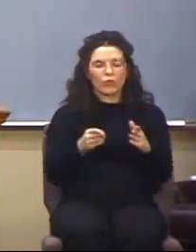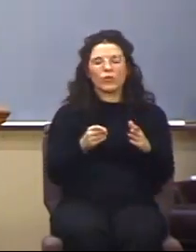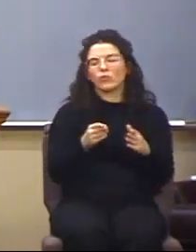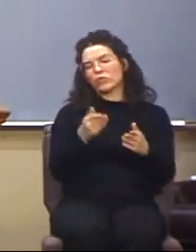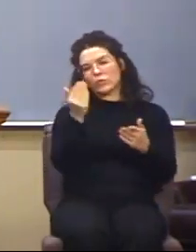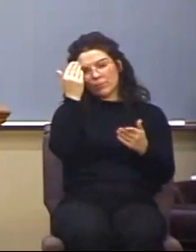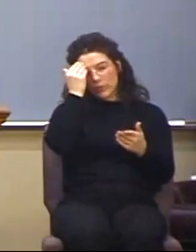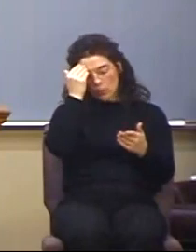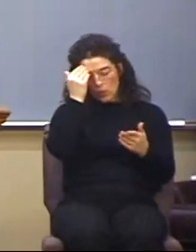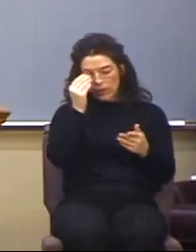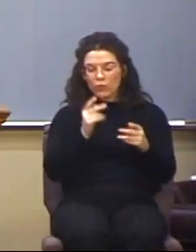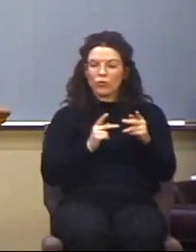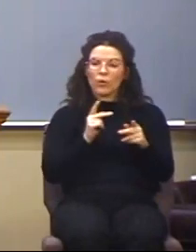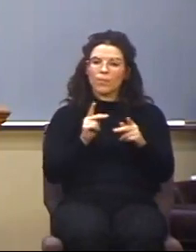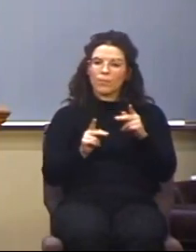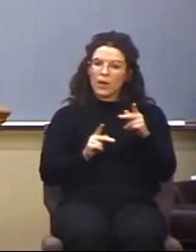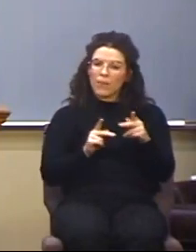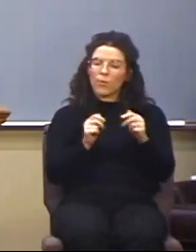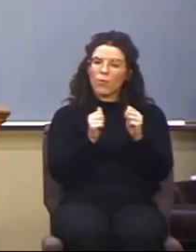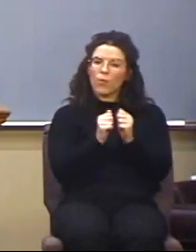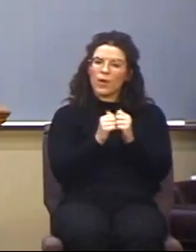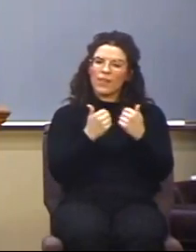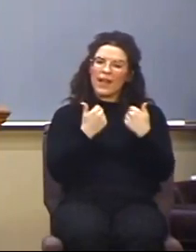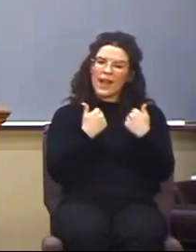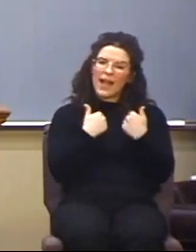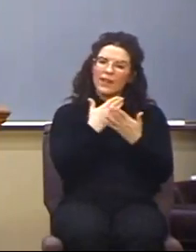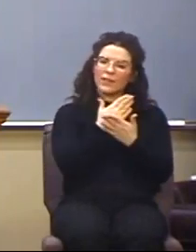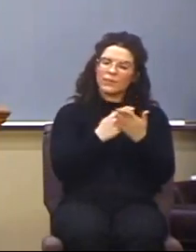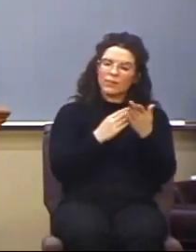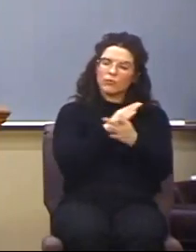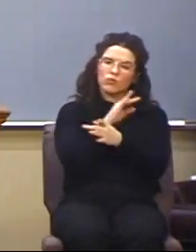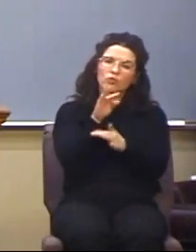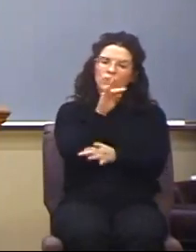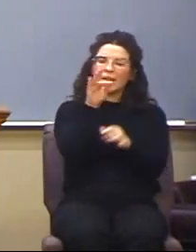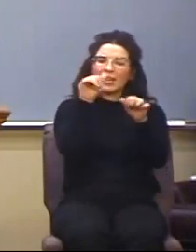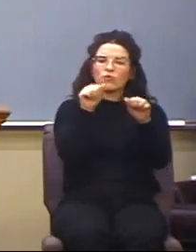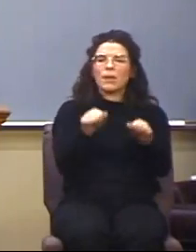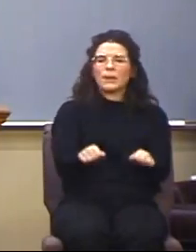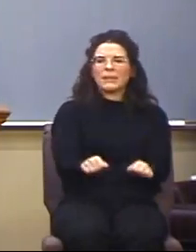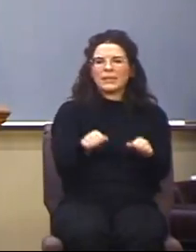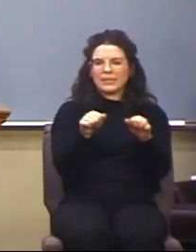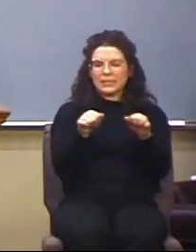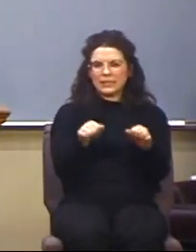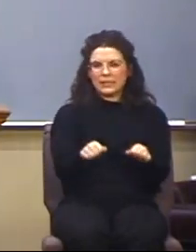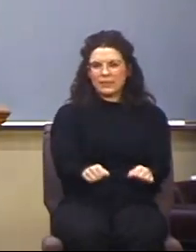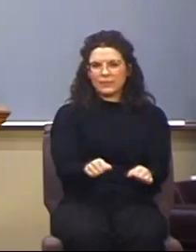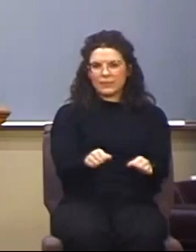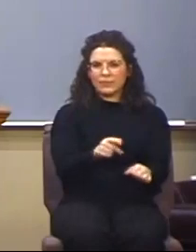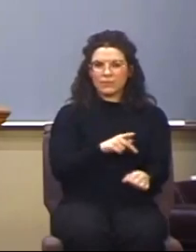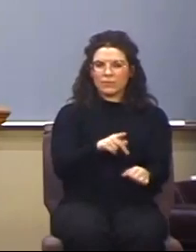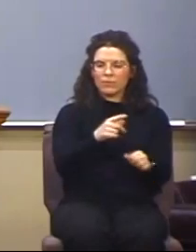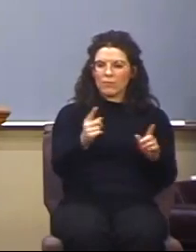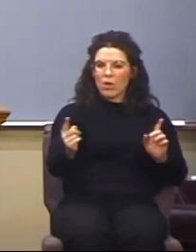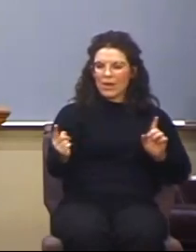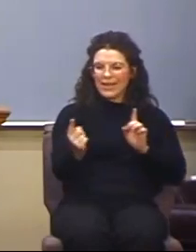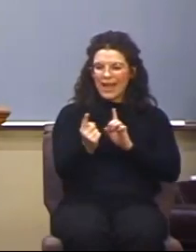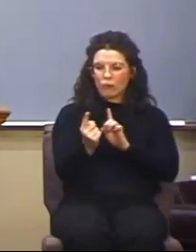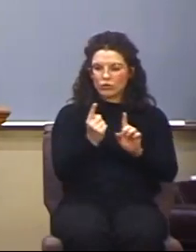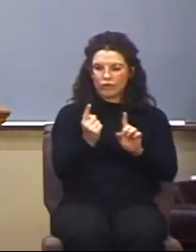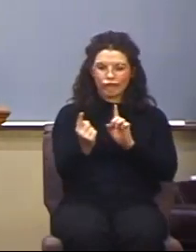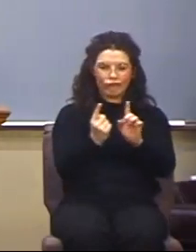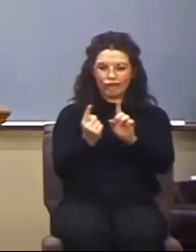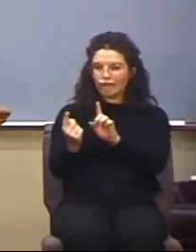are those in possession of some sort of supernatural abilities. And Paul has run-ins with these